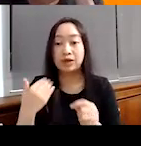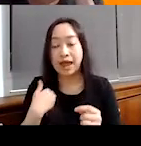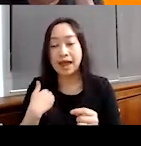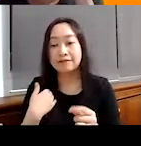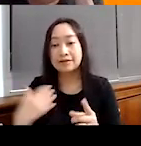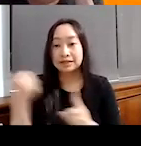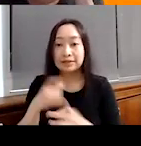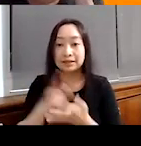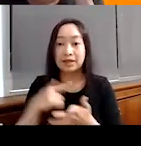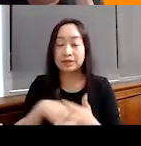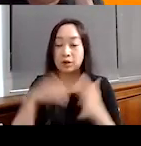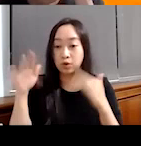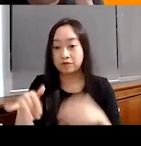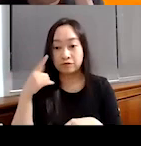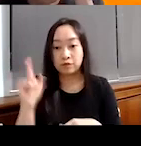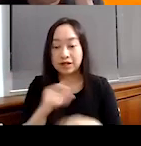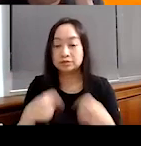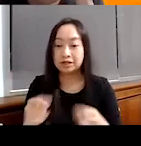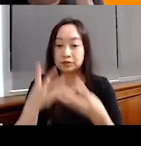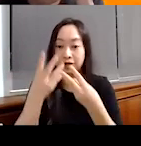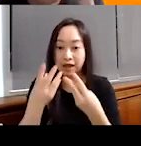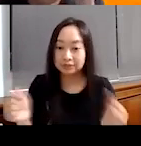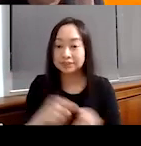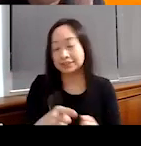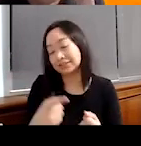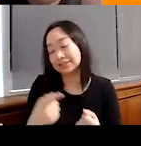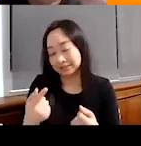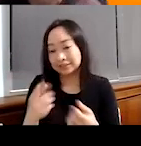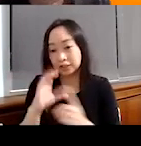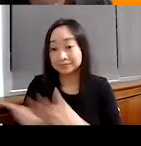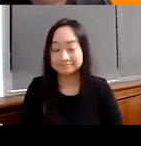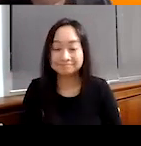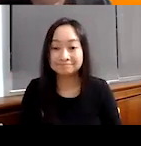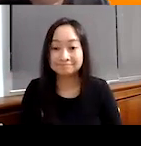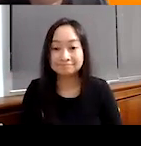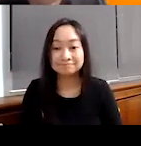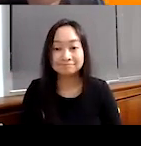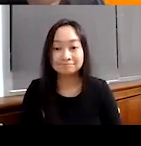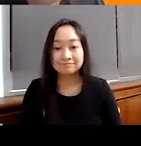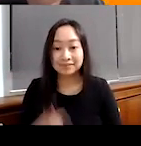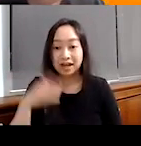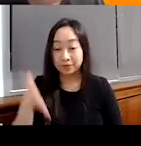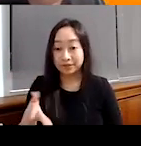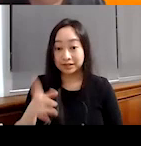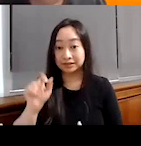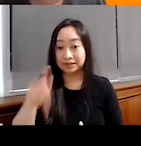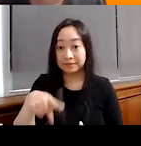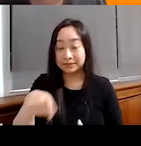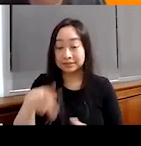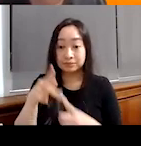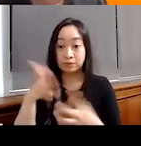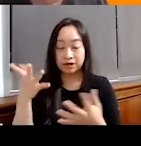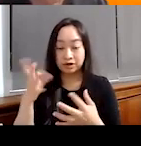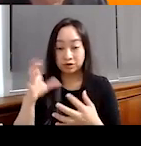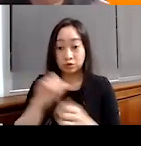the impact that we hope for and really try to address these, these cultural norms. So I'm going to tap on that, the point that you mentioned about COVID, right? I mean, like